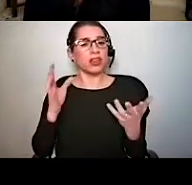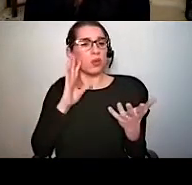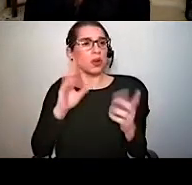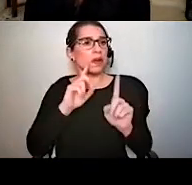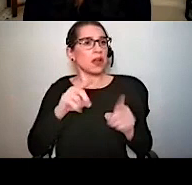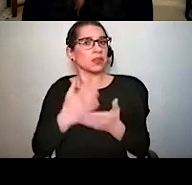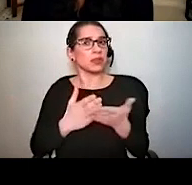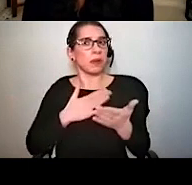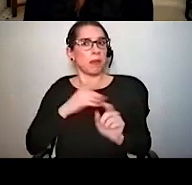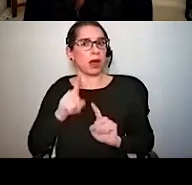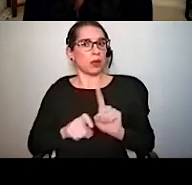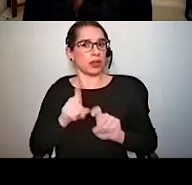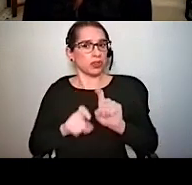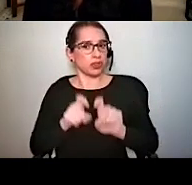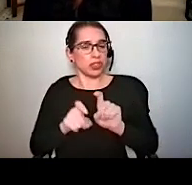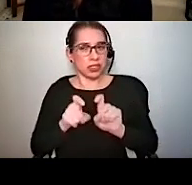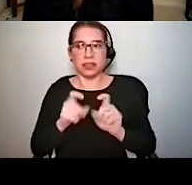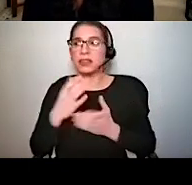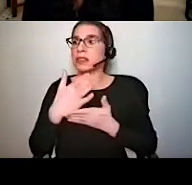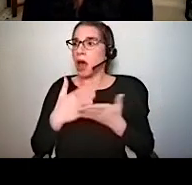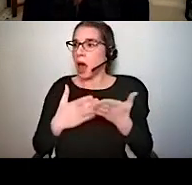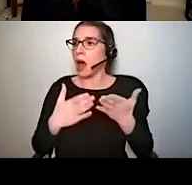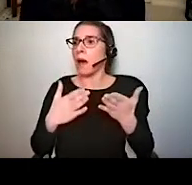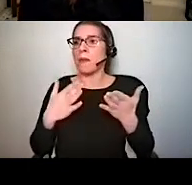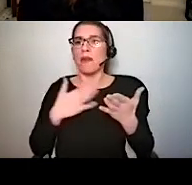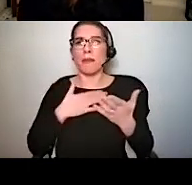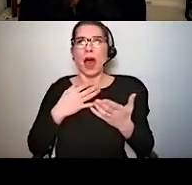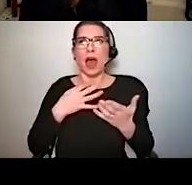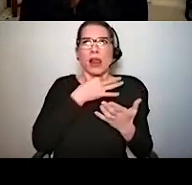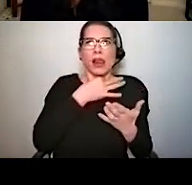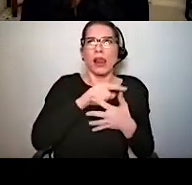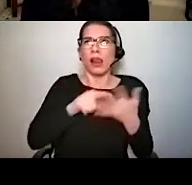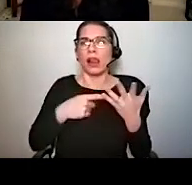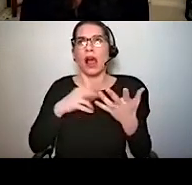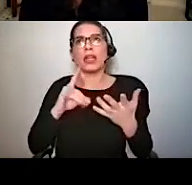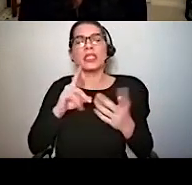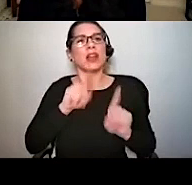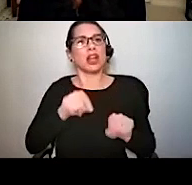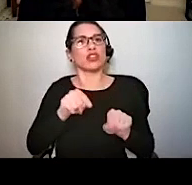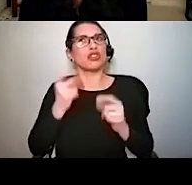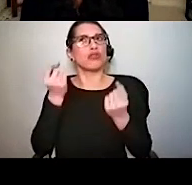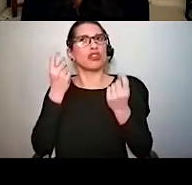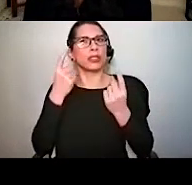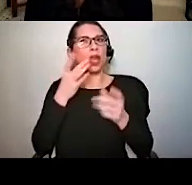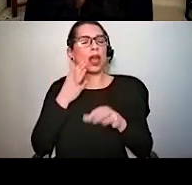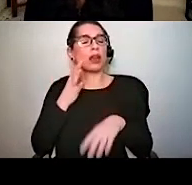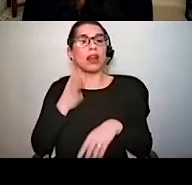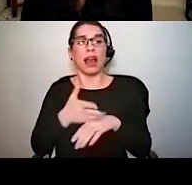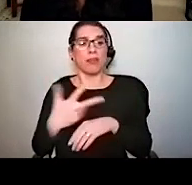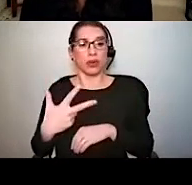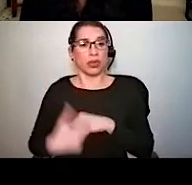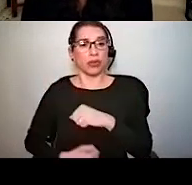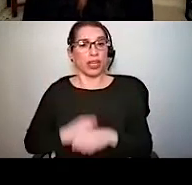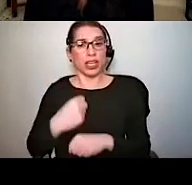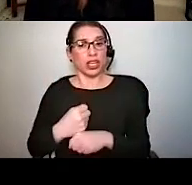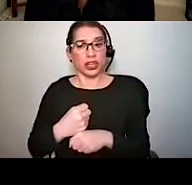me. And, you know, to a certain extent, it did. But at the end of those three years, I realized that what I wanted to do was to